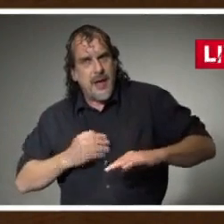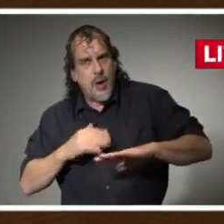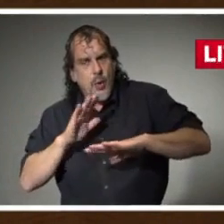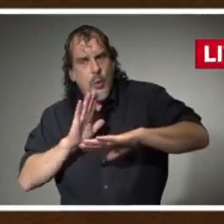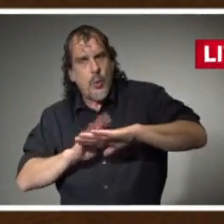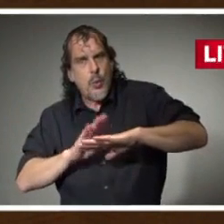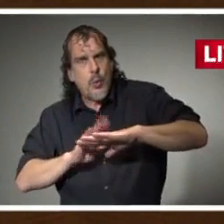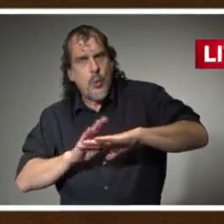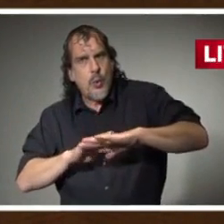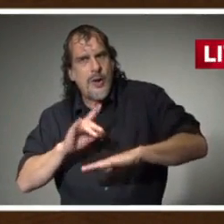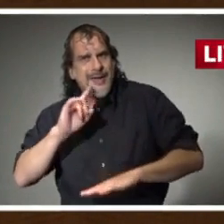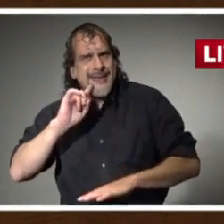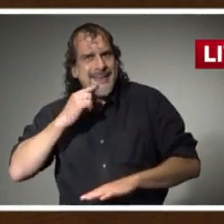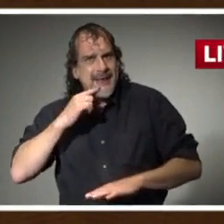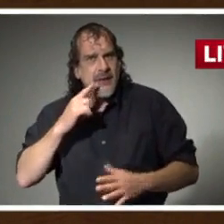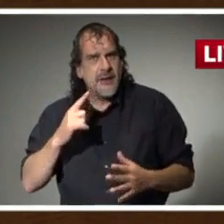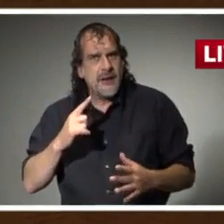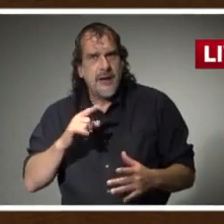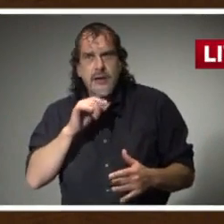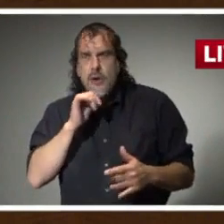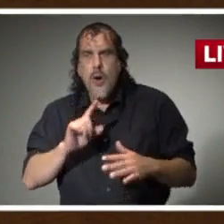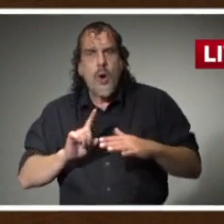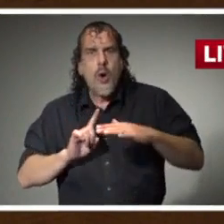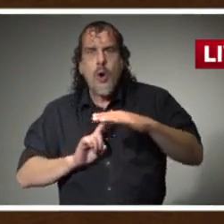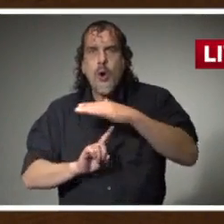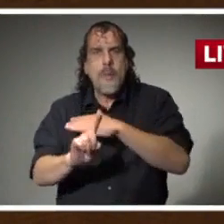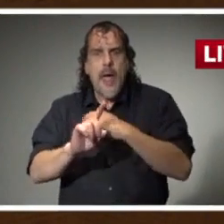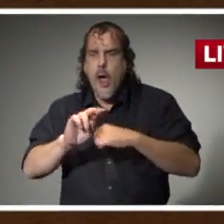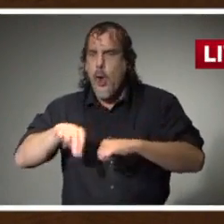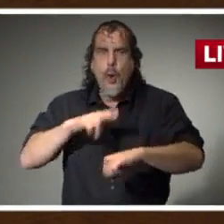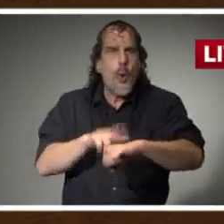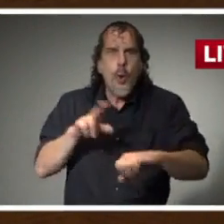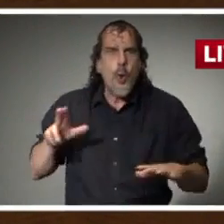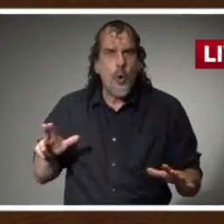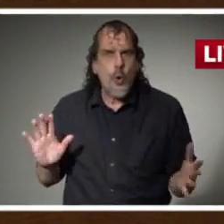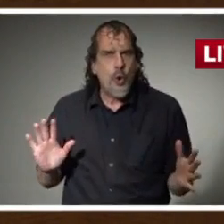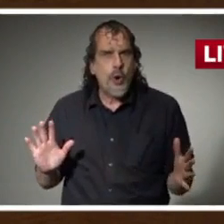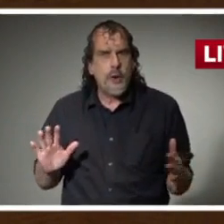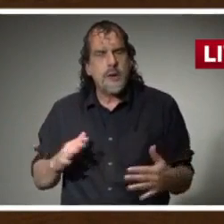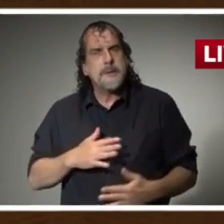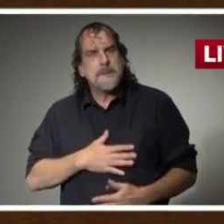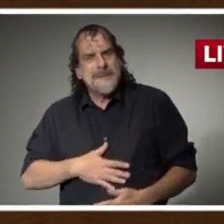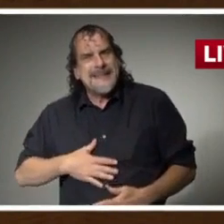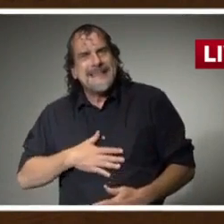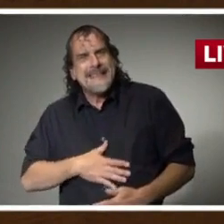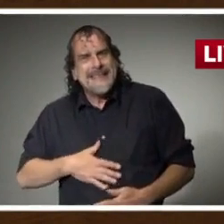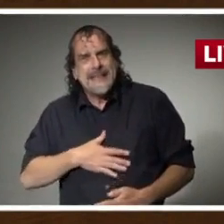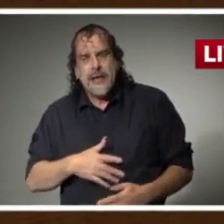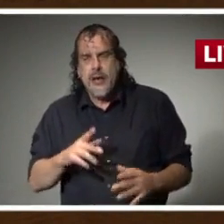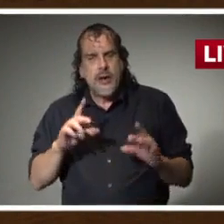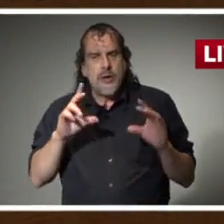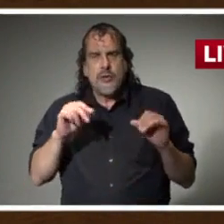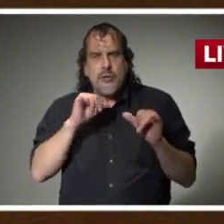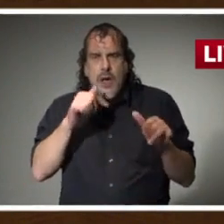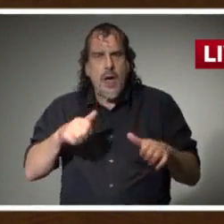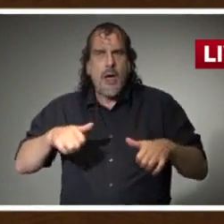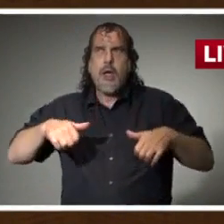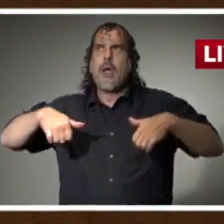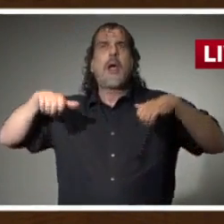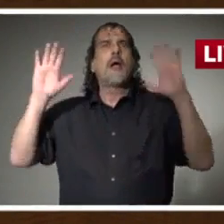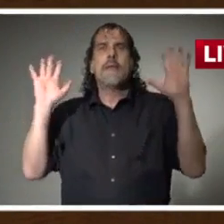Please do not go back to normal. Please do not give up.